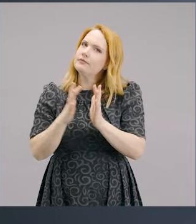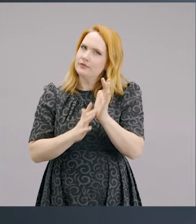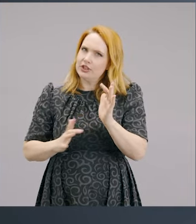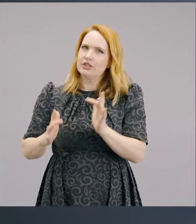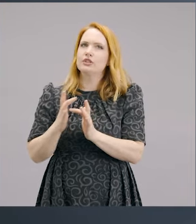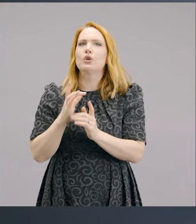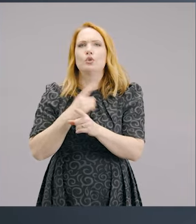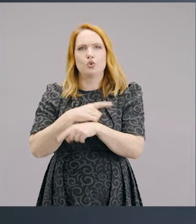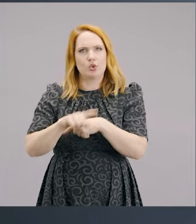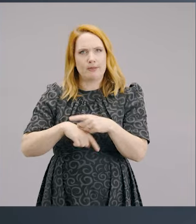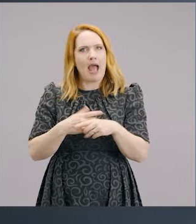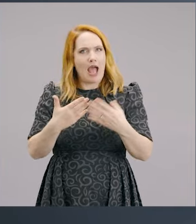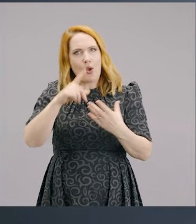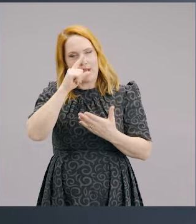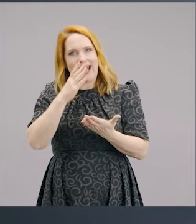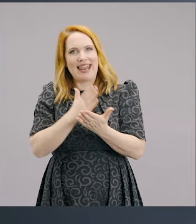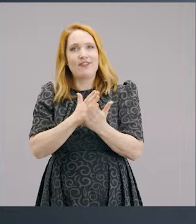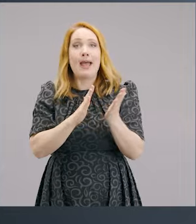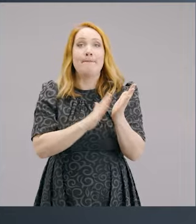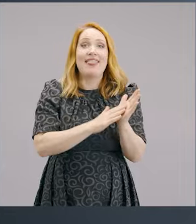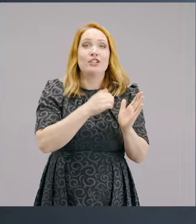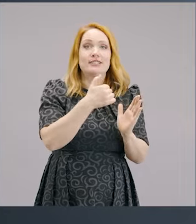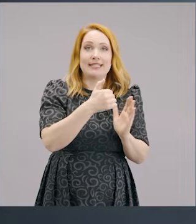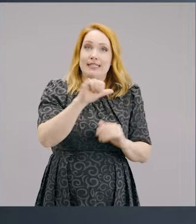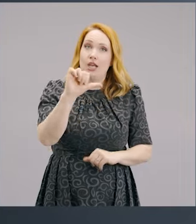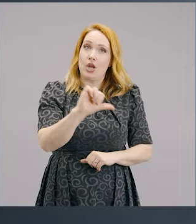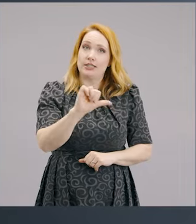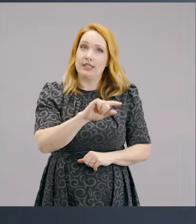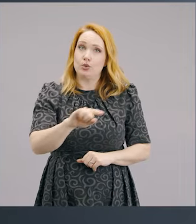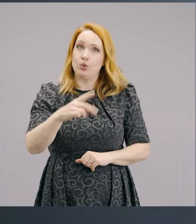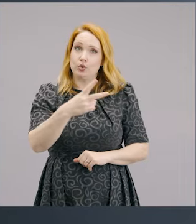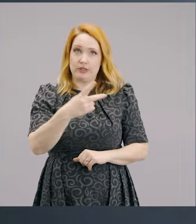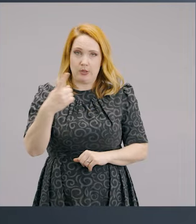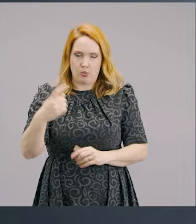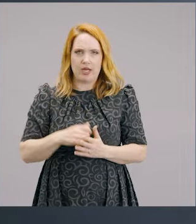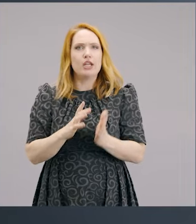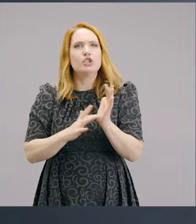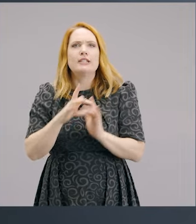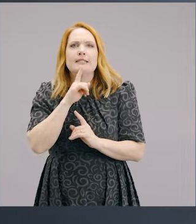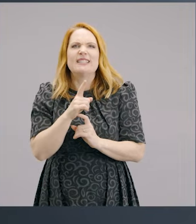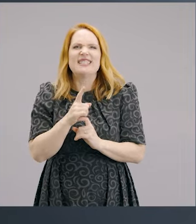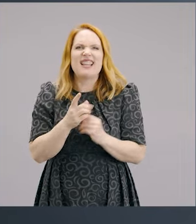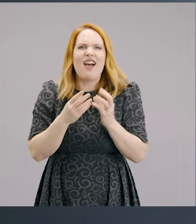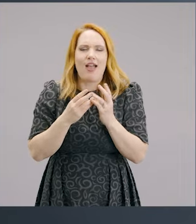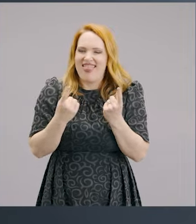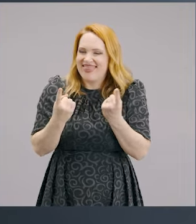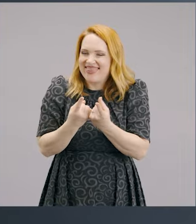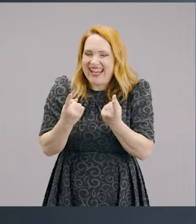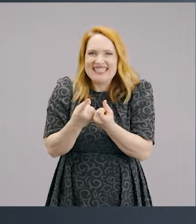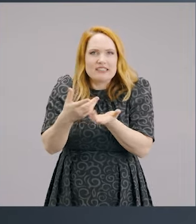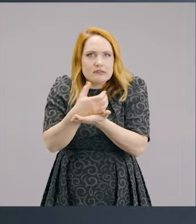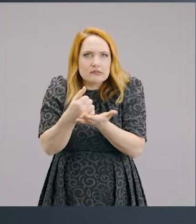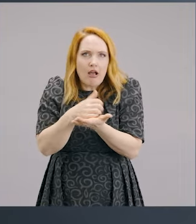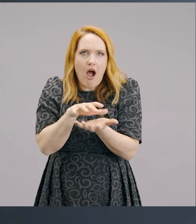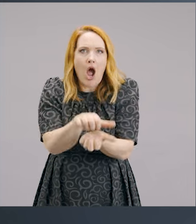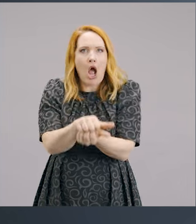talks about the opposite ways we can live in Matthew 6, verses 19 to 21. Jesus says, Don't store up treasures here on earth where moths